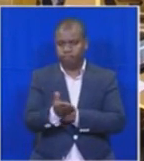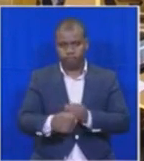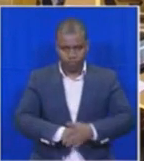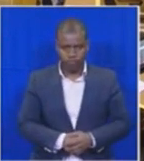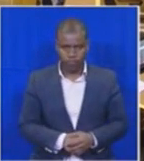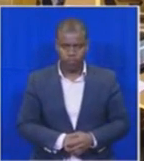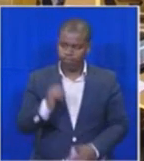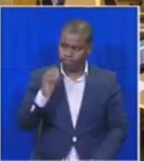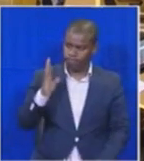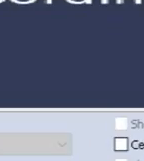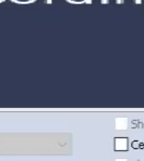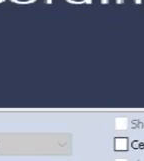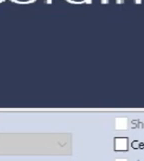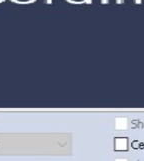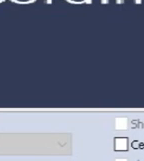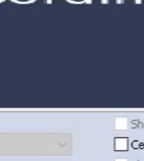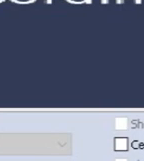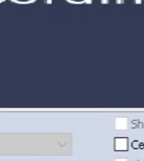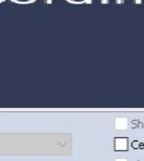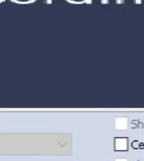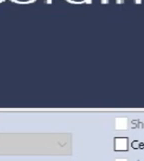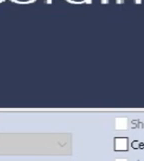Madam Speaker, when I arrived here, the... ...